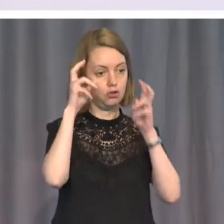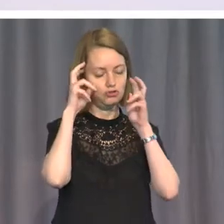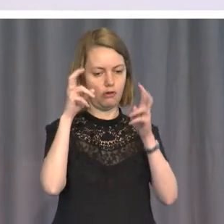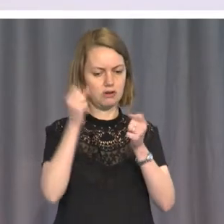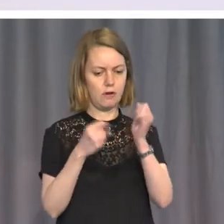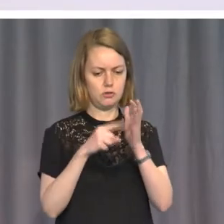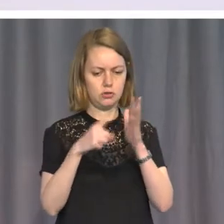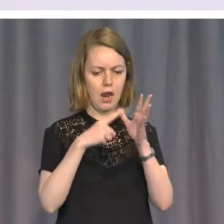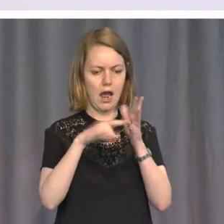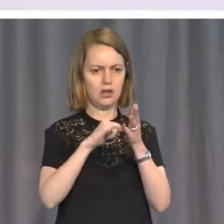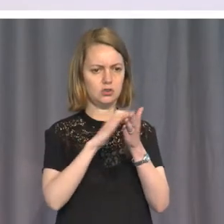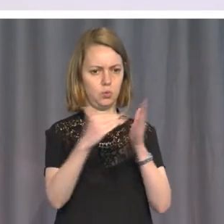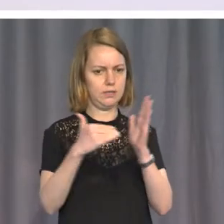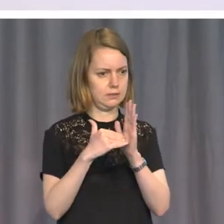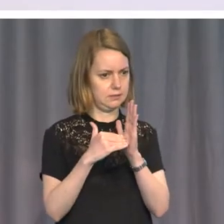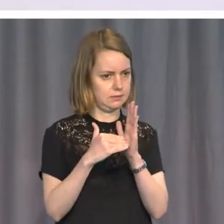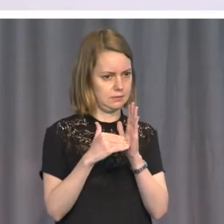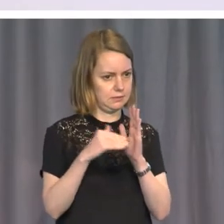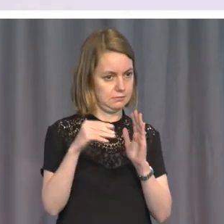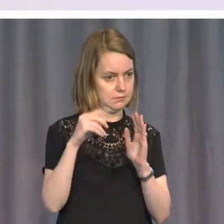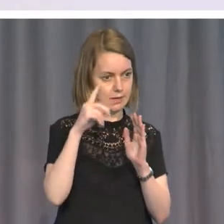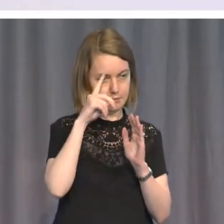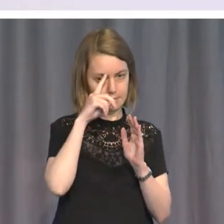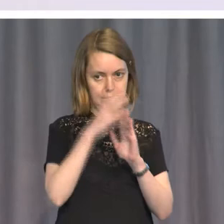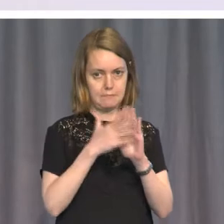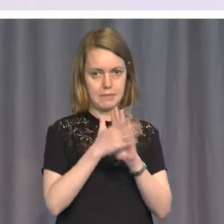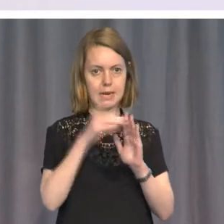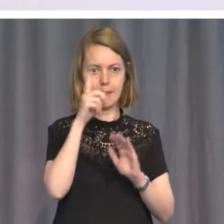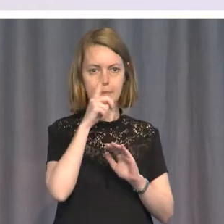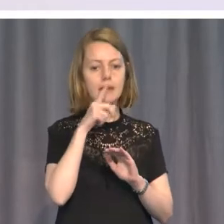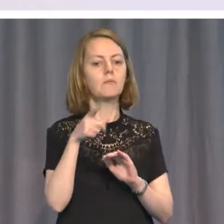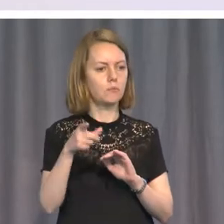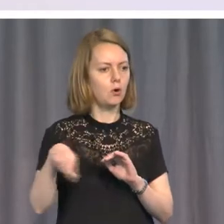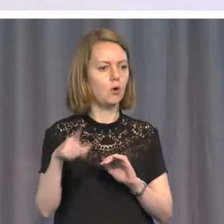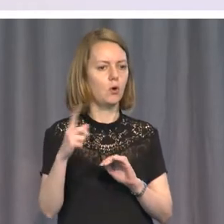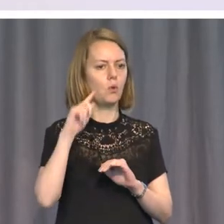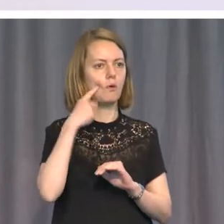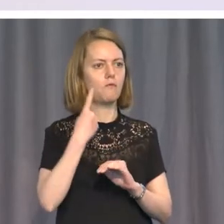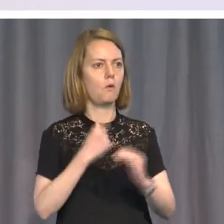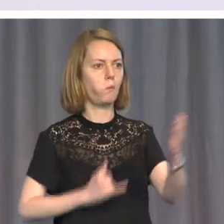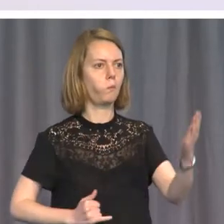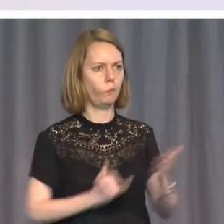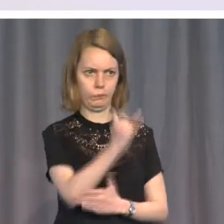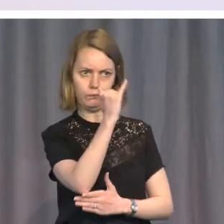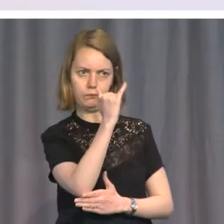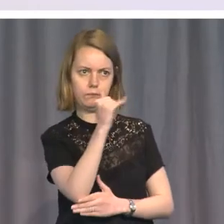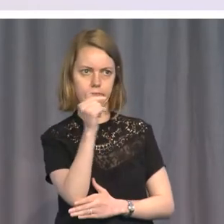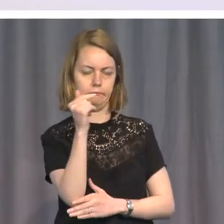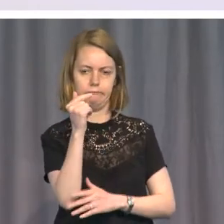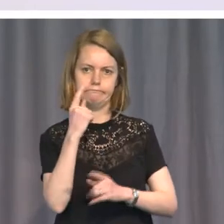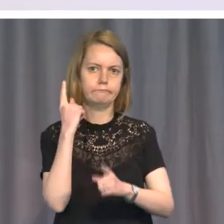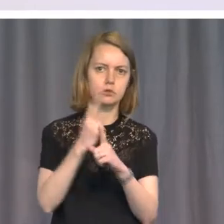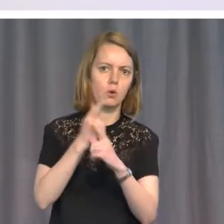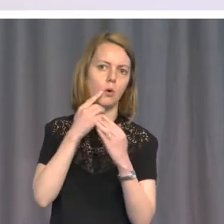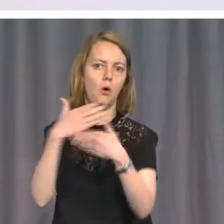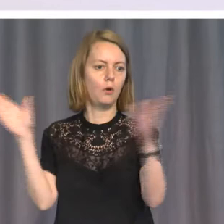but the lesser figures who obey orders and if they can be